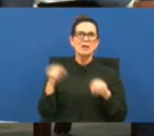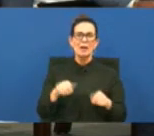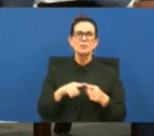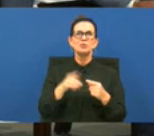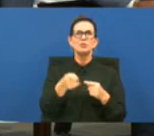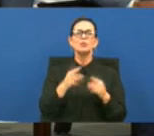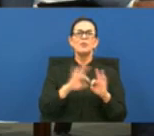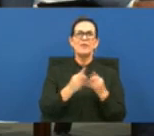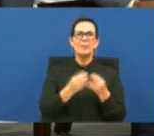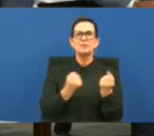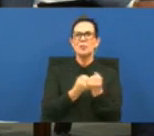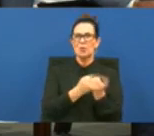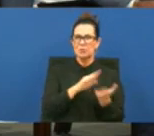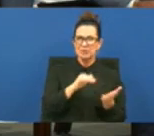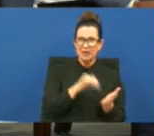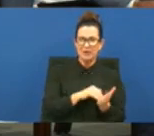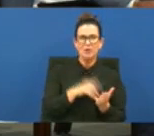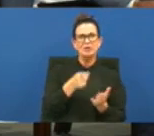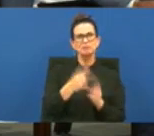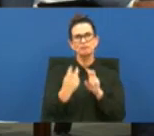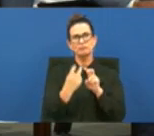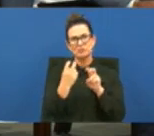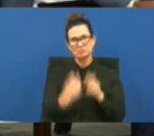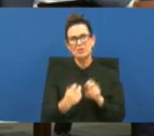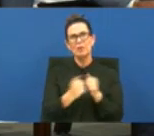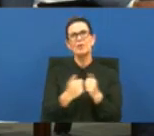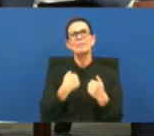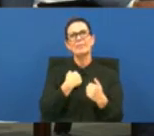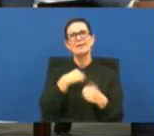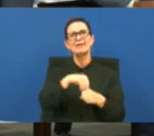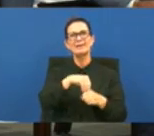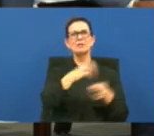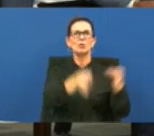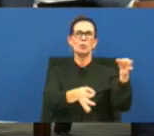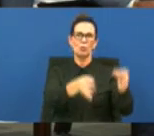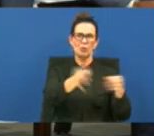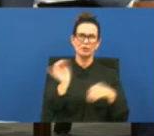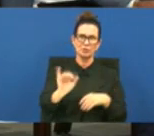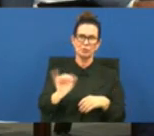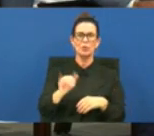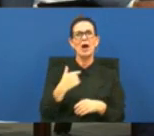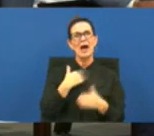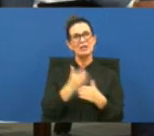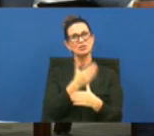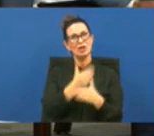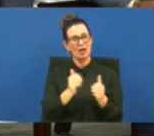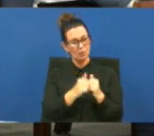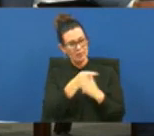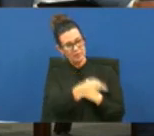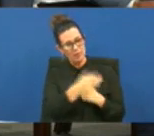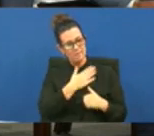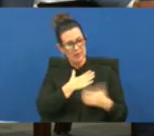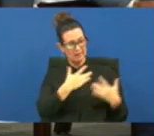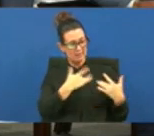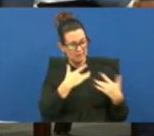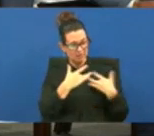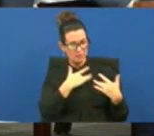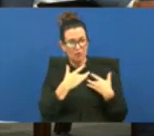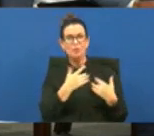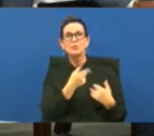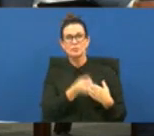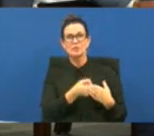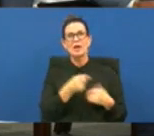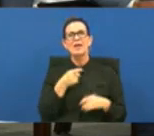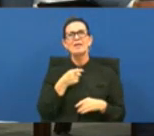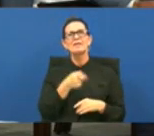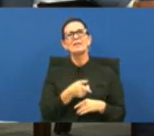center and also sat with me in court so as i shared with her my concerns about this project have pre